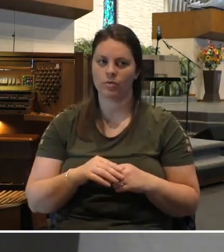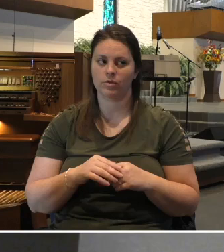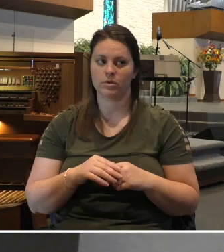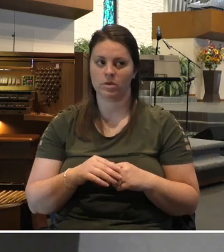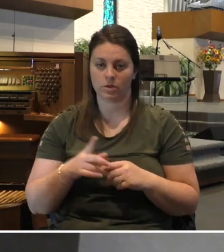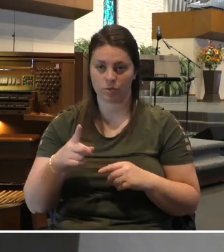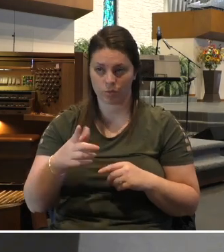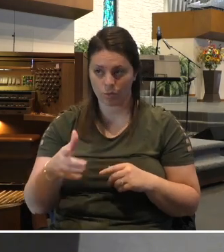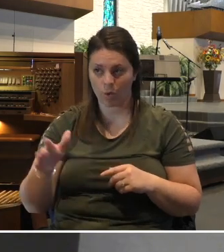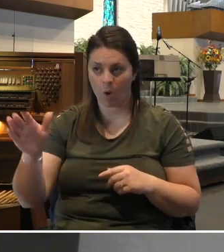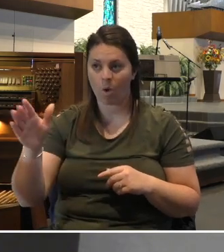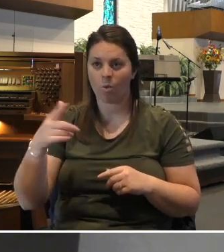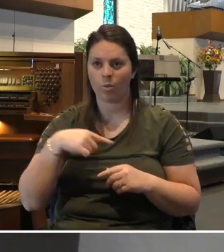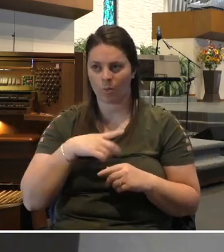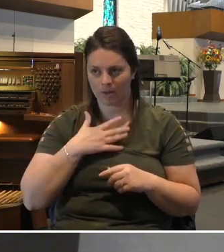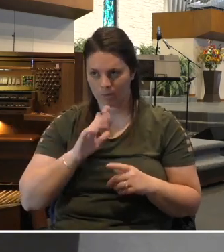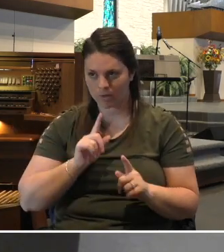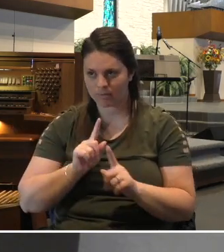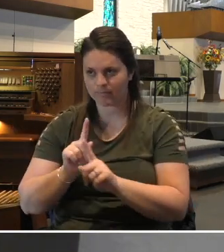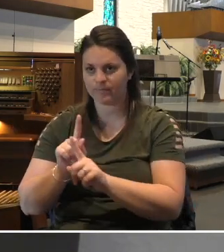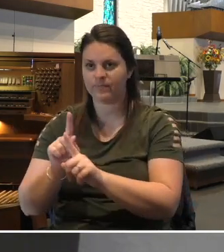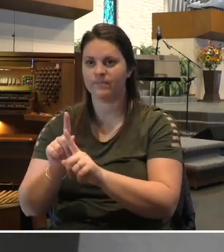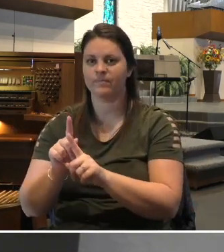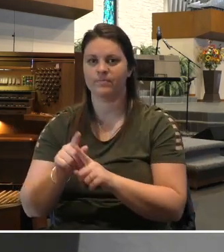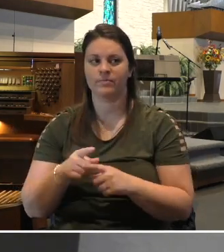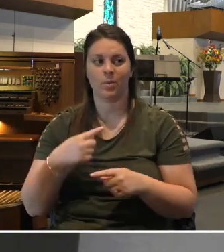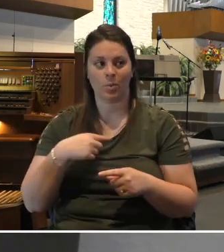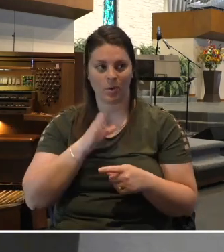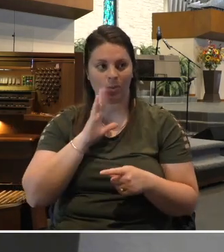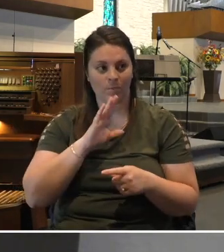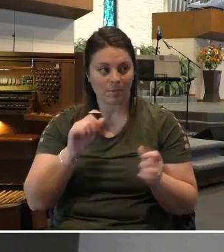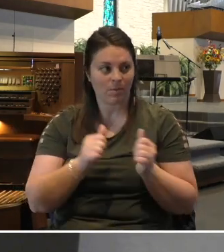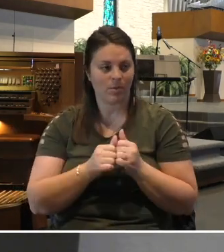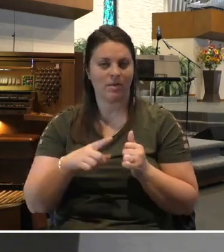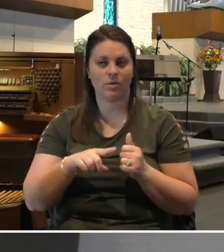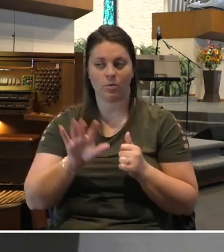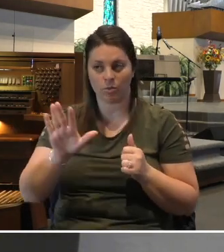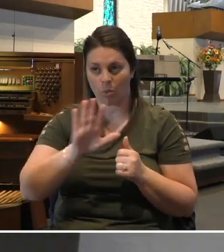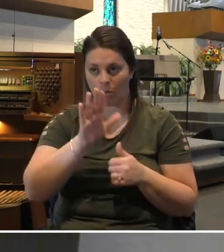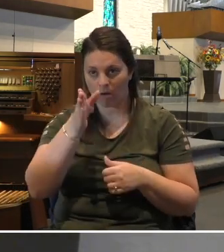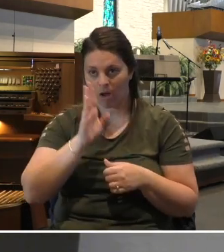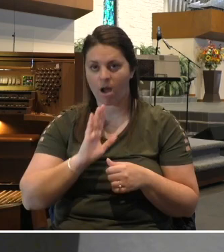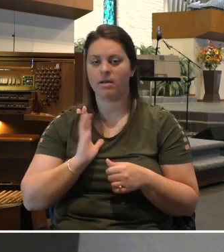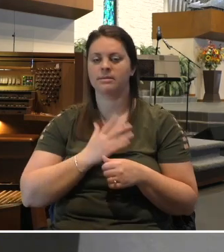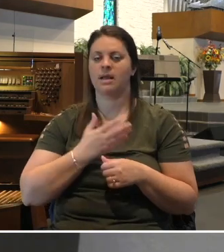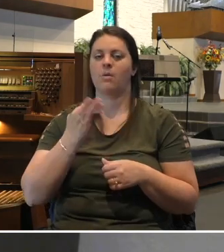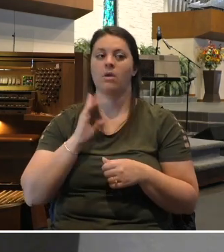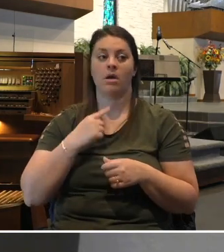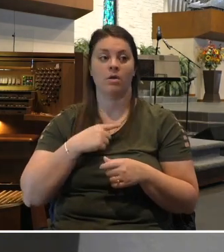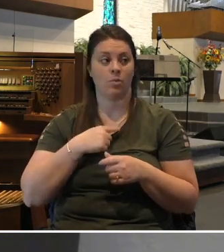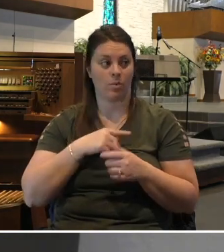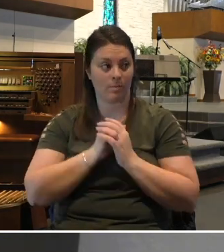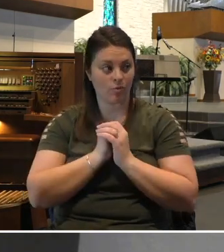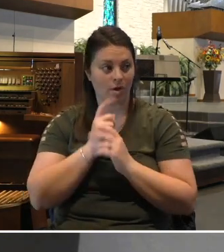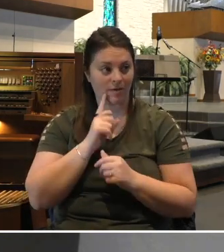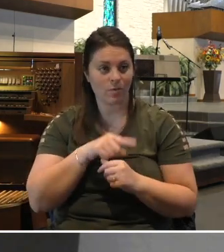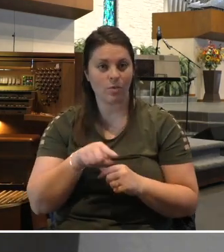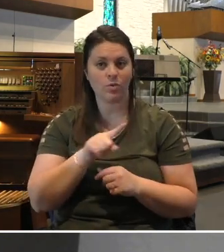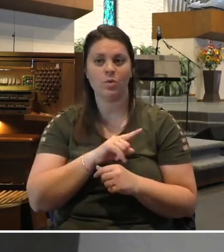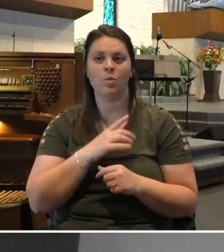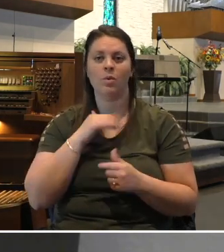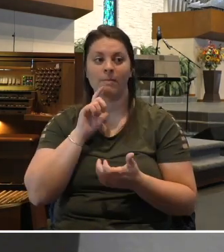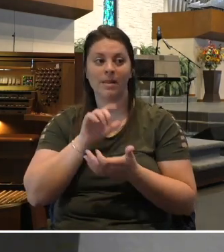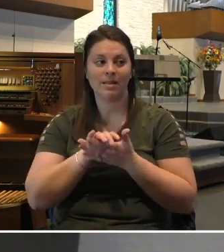We will weep with you. Your God is our God. We pray with you. We will believe for you. We will hope